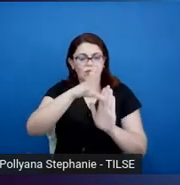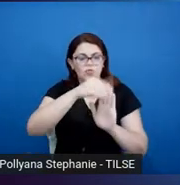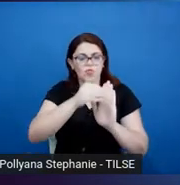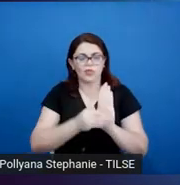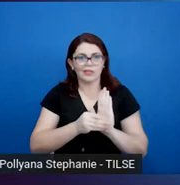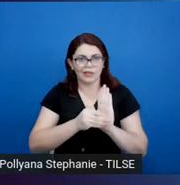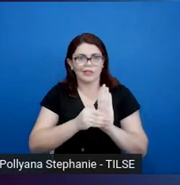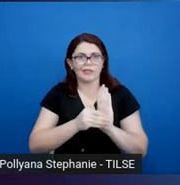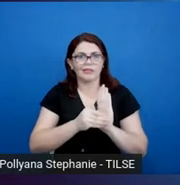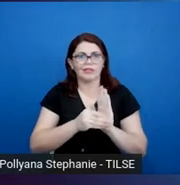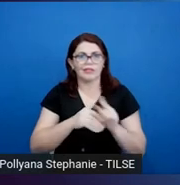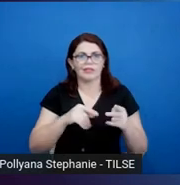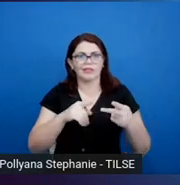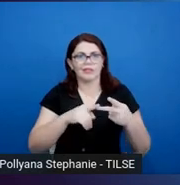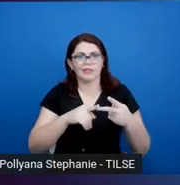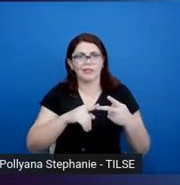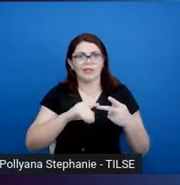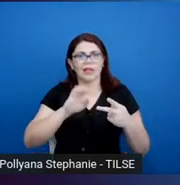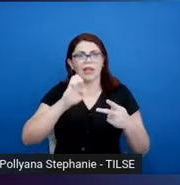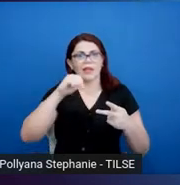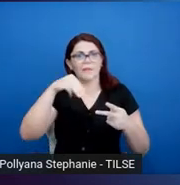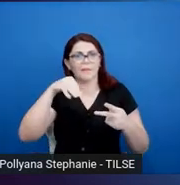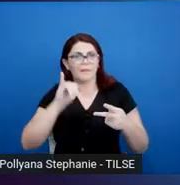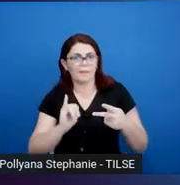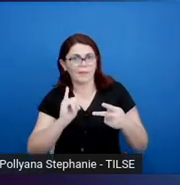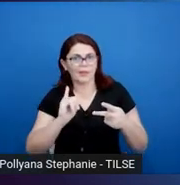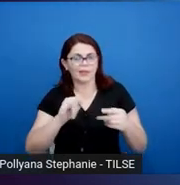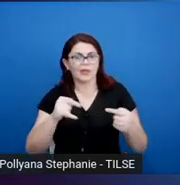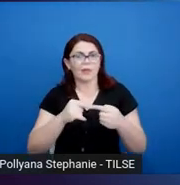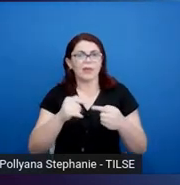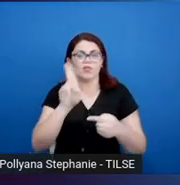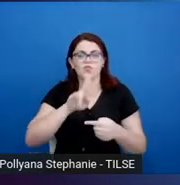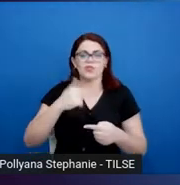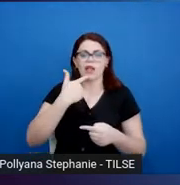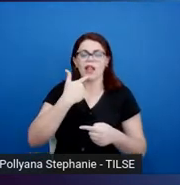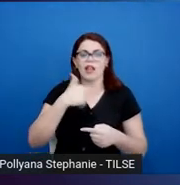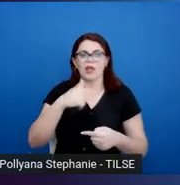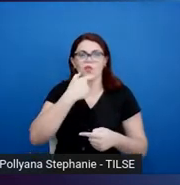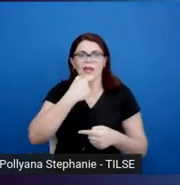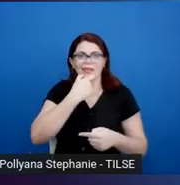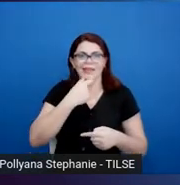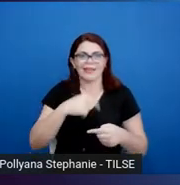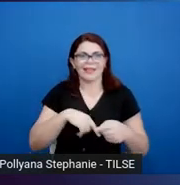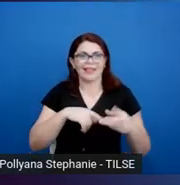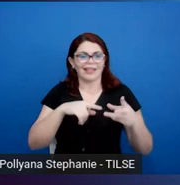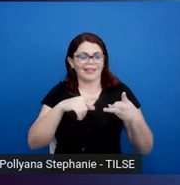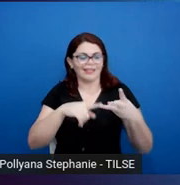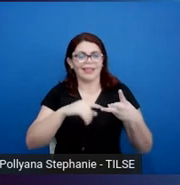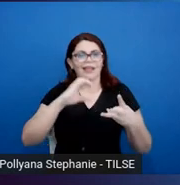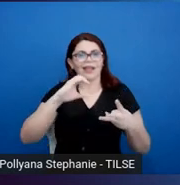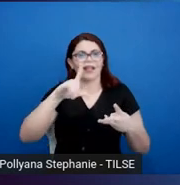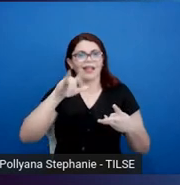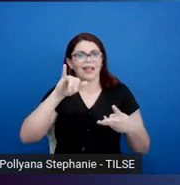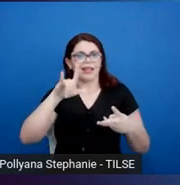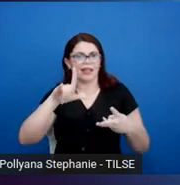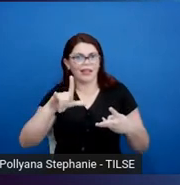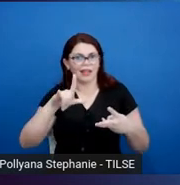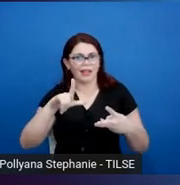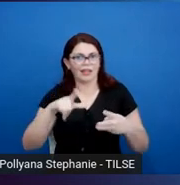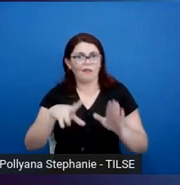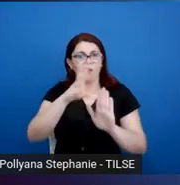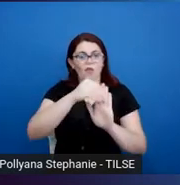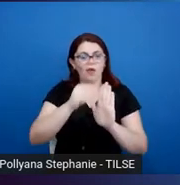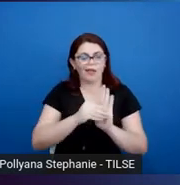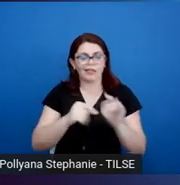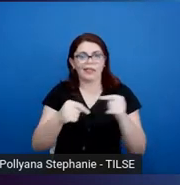EMI, of course, is English medium instruction. I call CLIL, the acronym for Content and